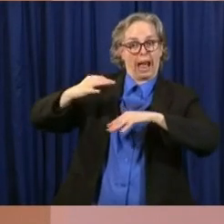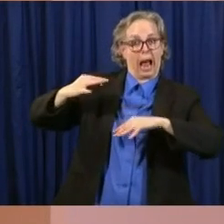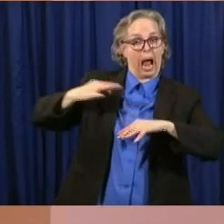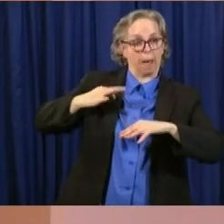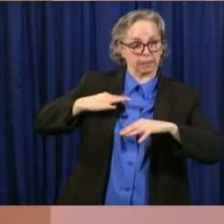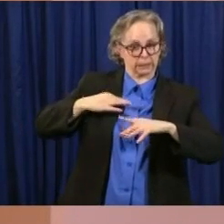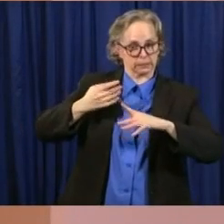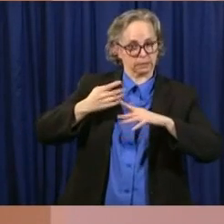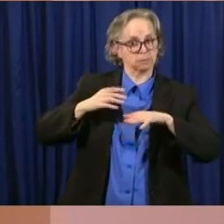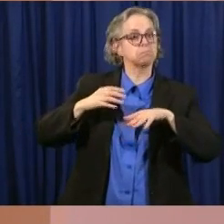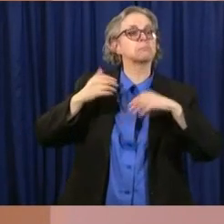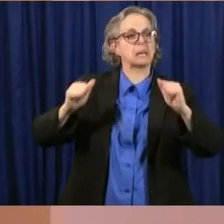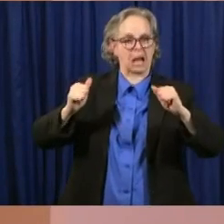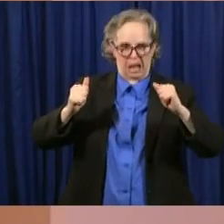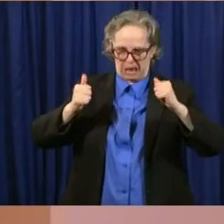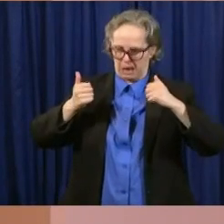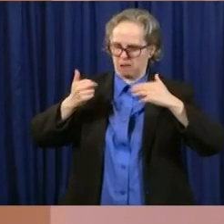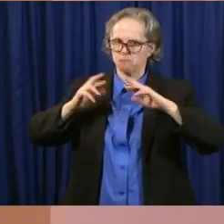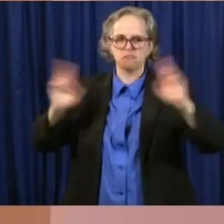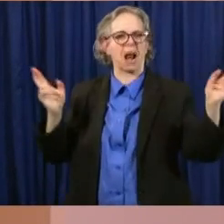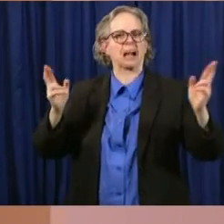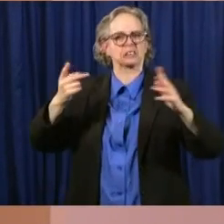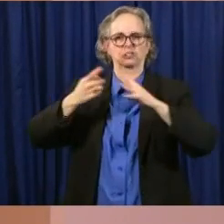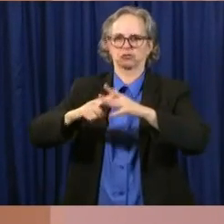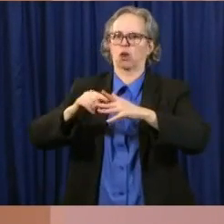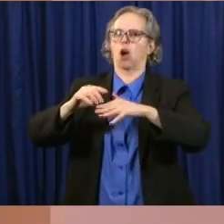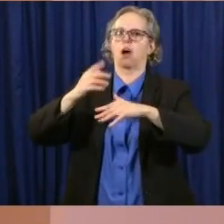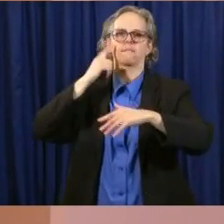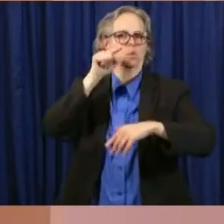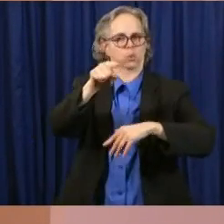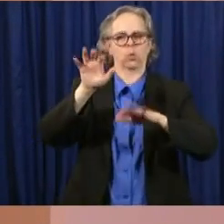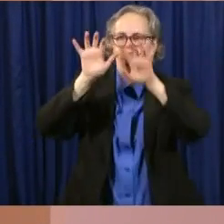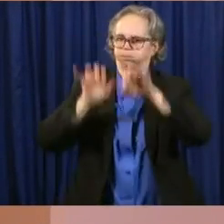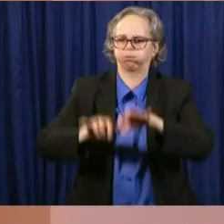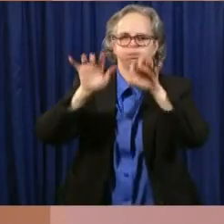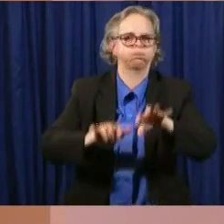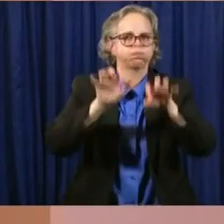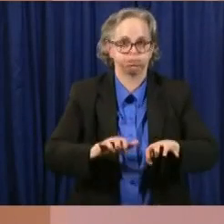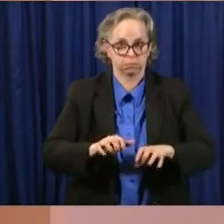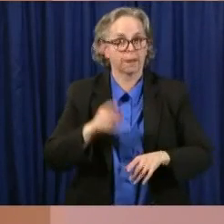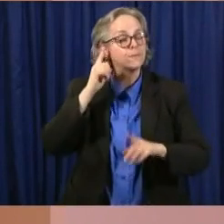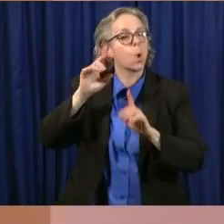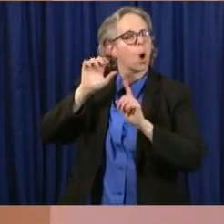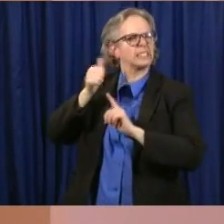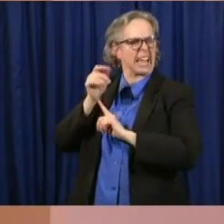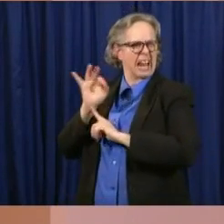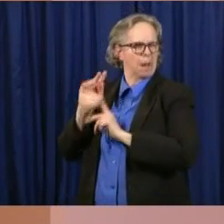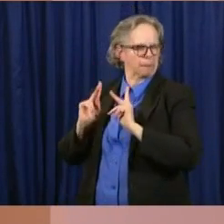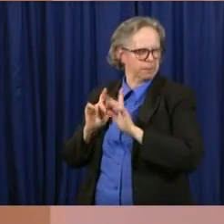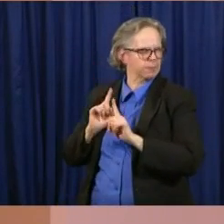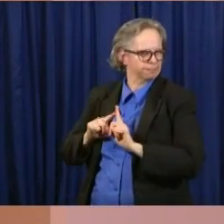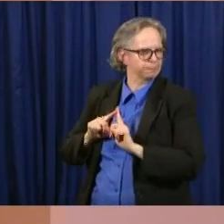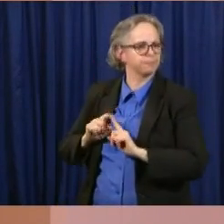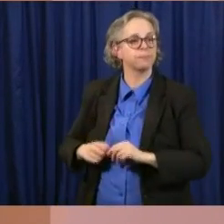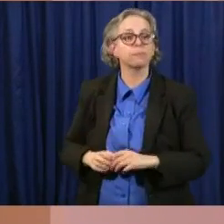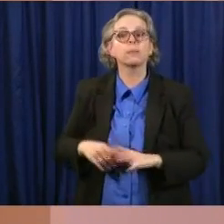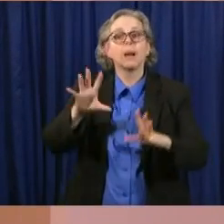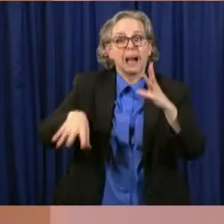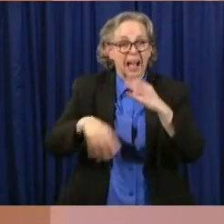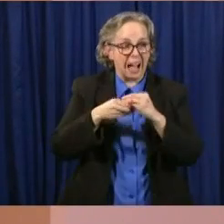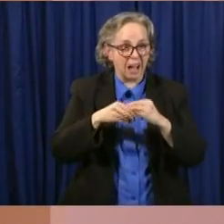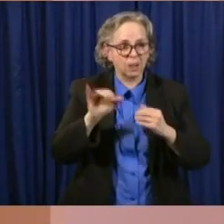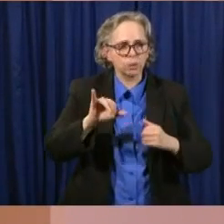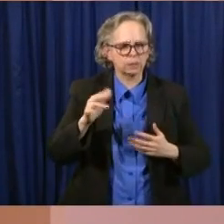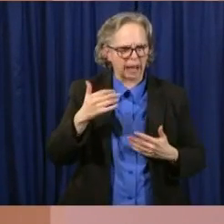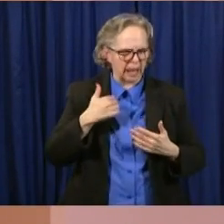also, uh, promised that they will launch, uh, e-application improvements by next week, uh, to improve